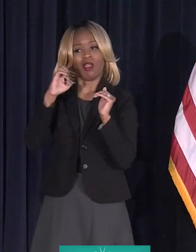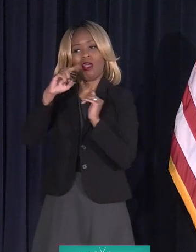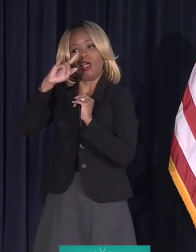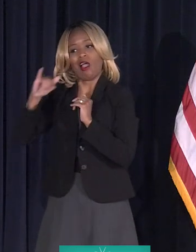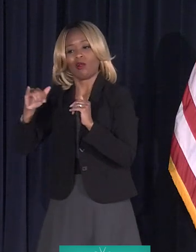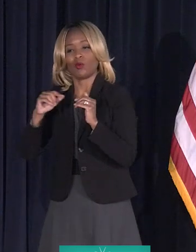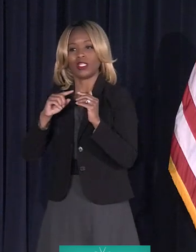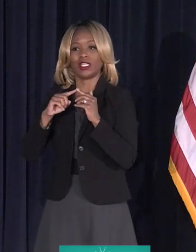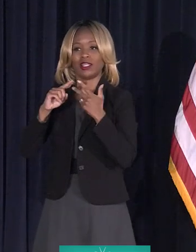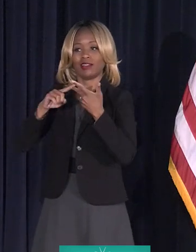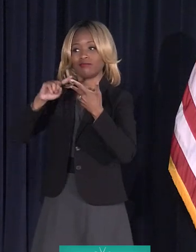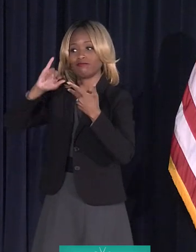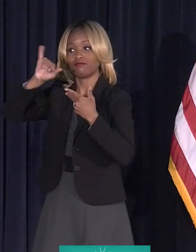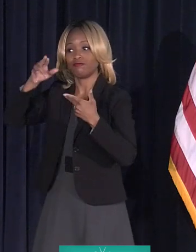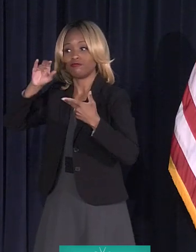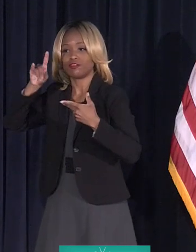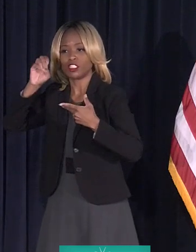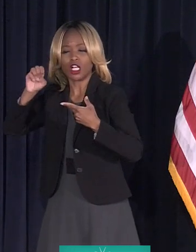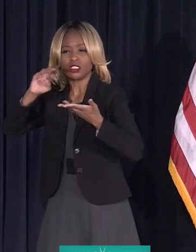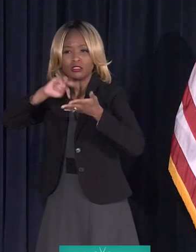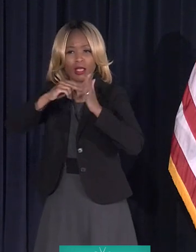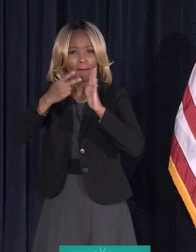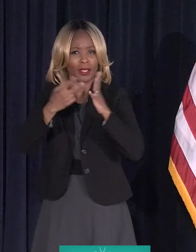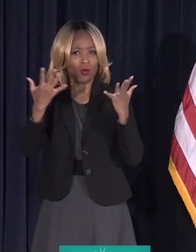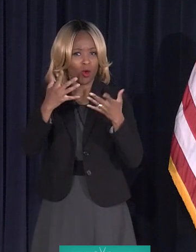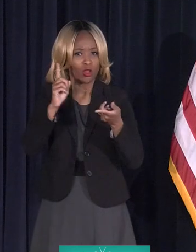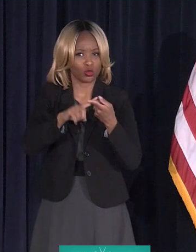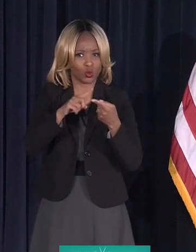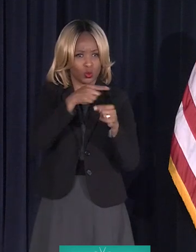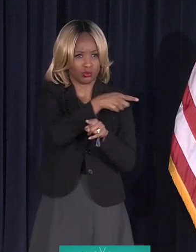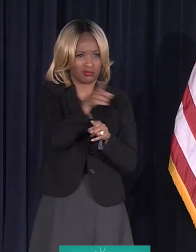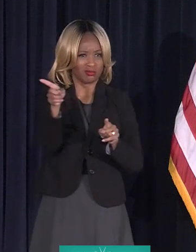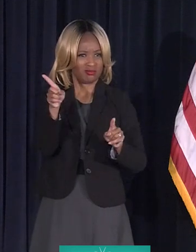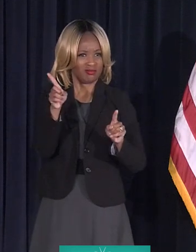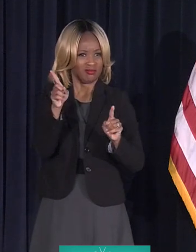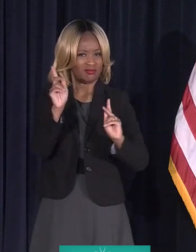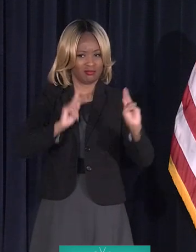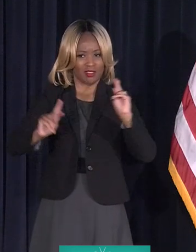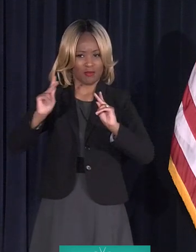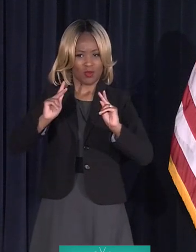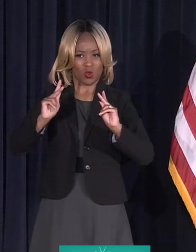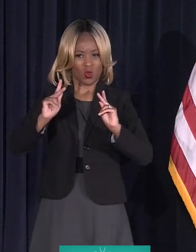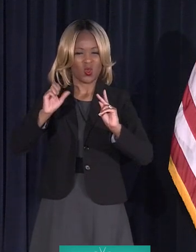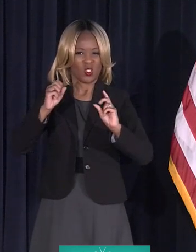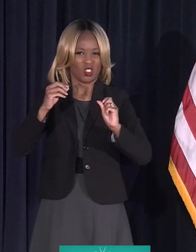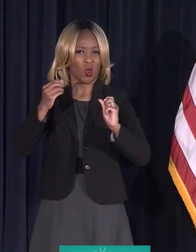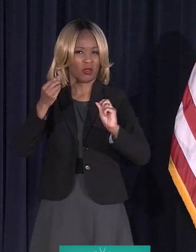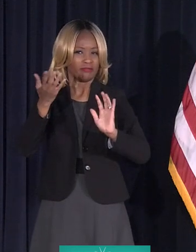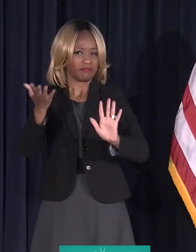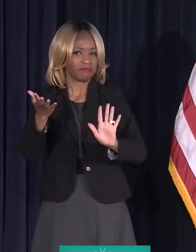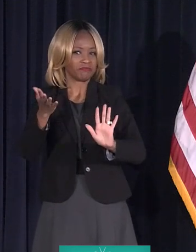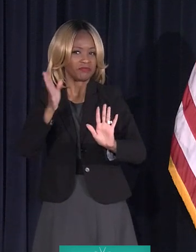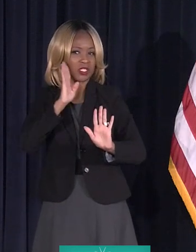different things to different people. So allow me to paint a visual to help frame what I'm talking about today.